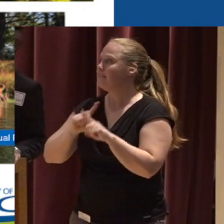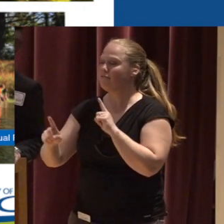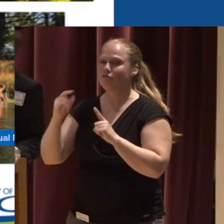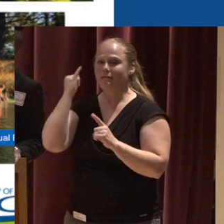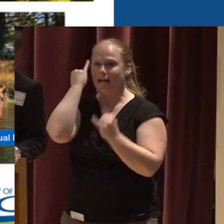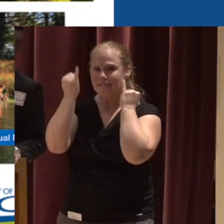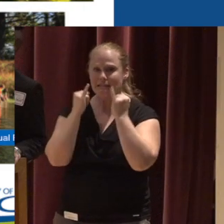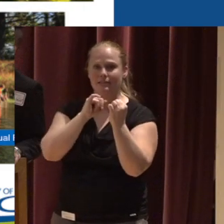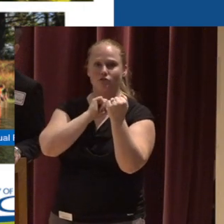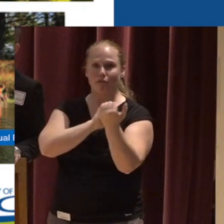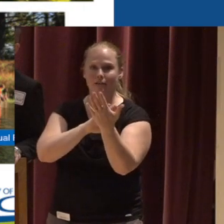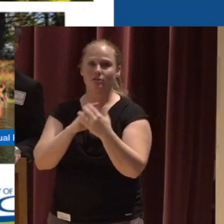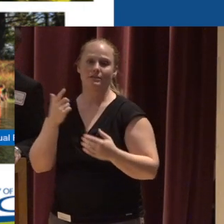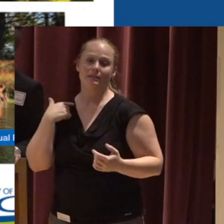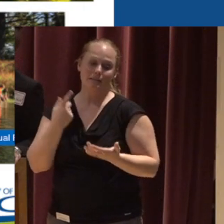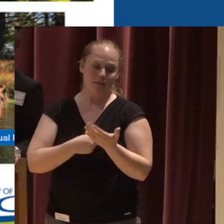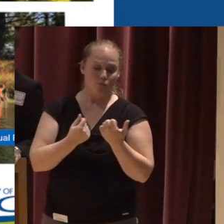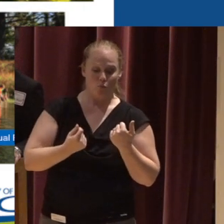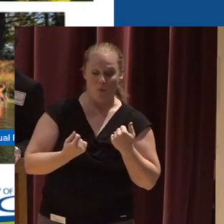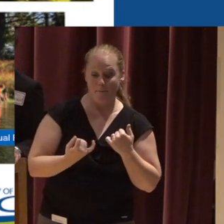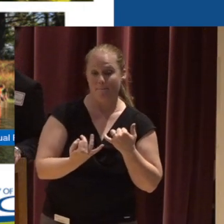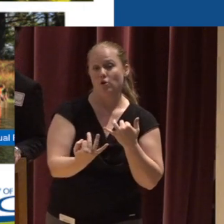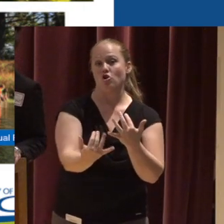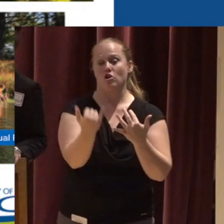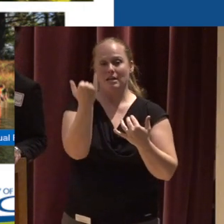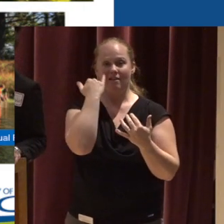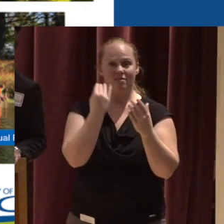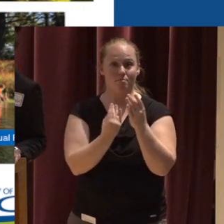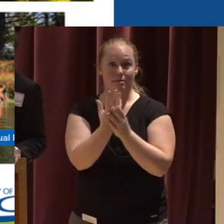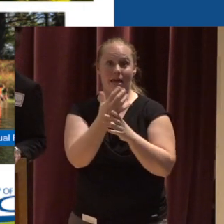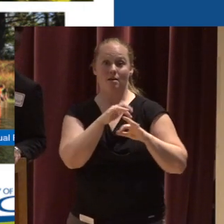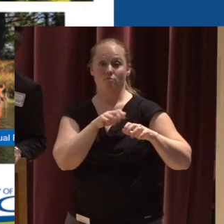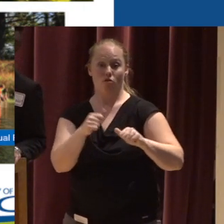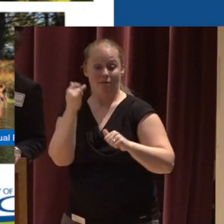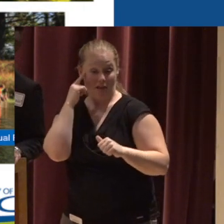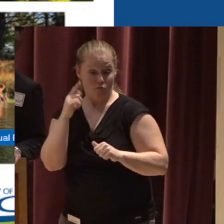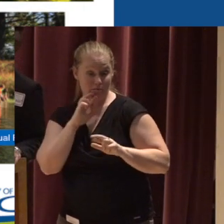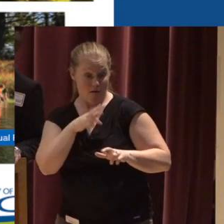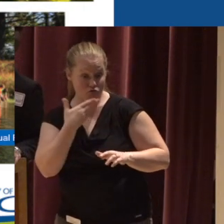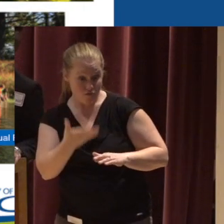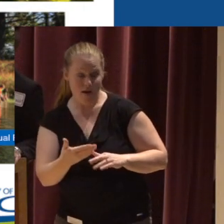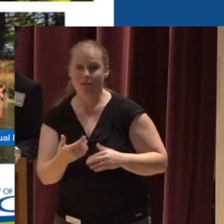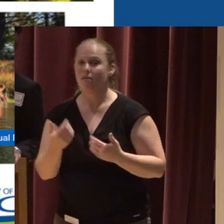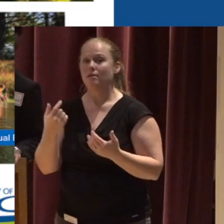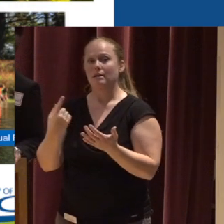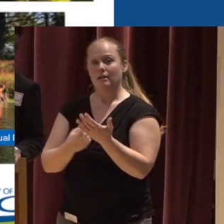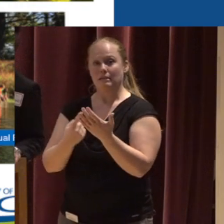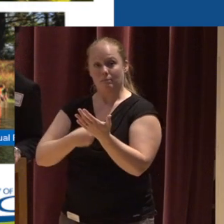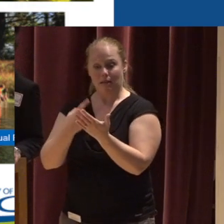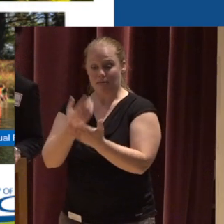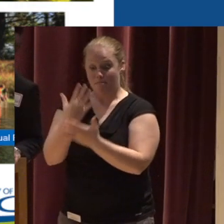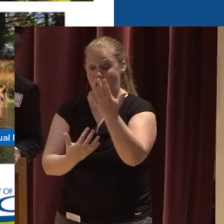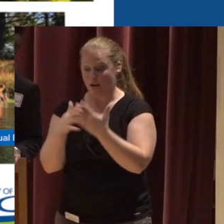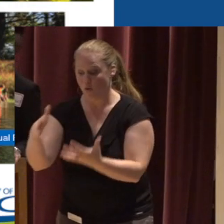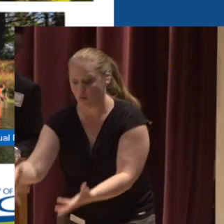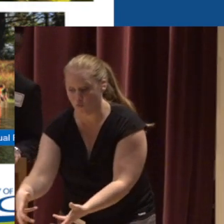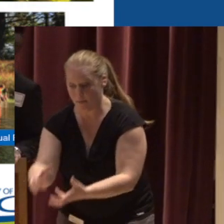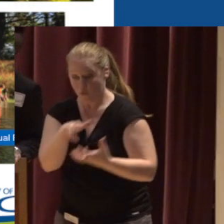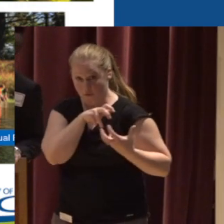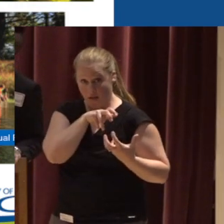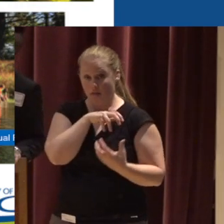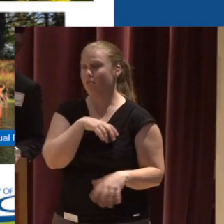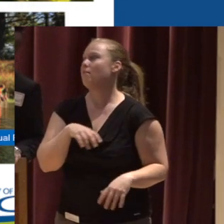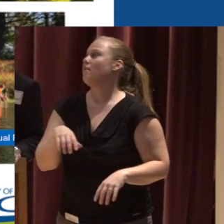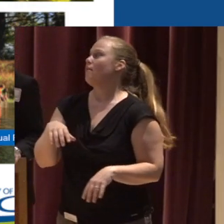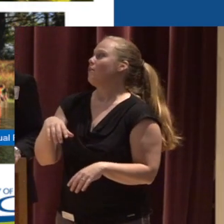strategies We will burn invasive species if we think that they will respond to it We do manual removal And this is an example You're